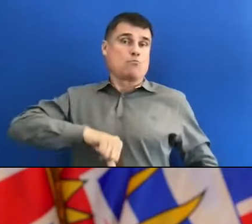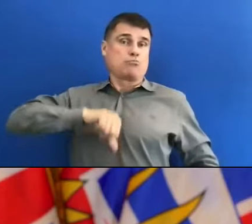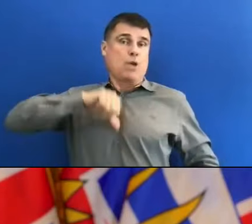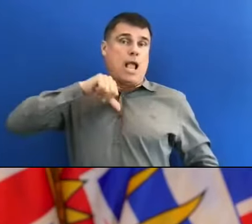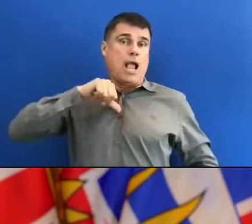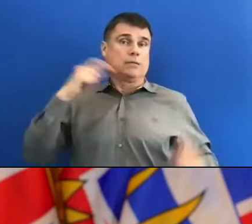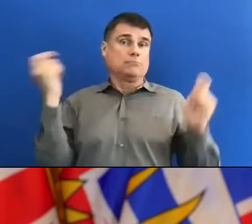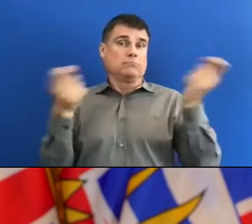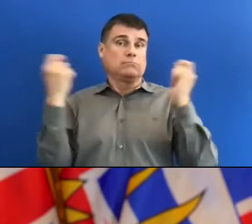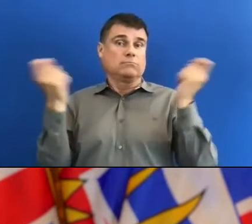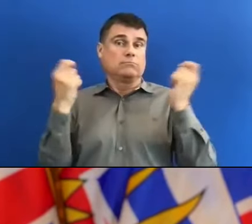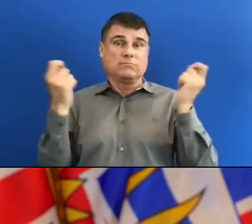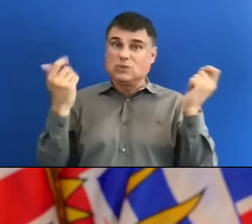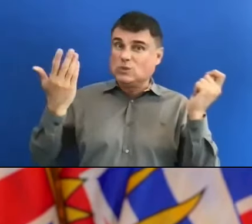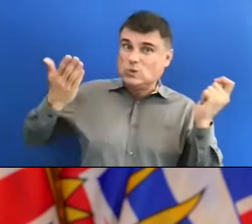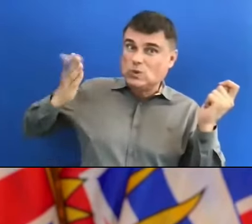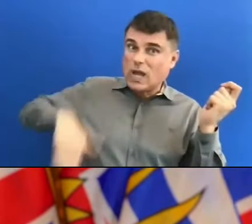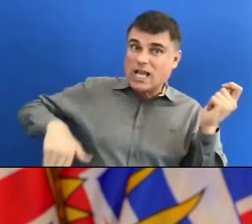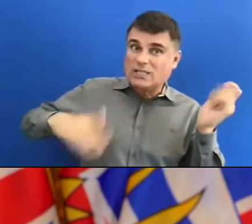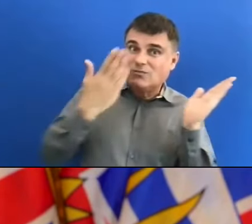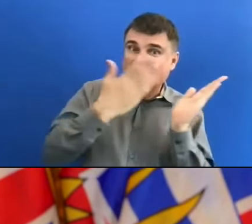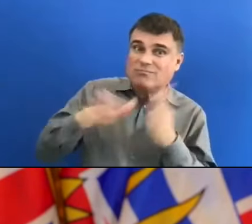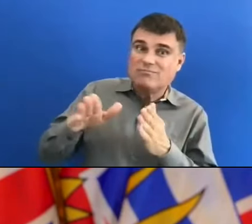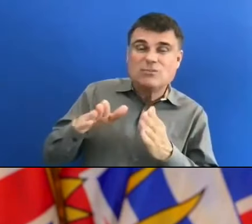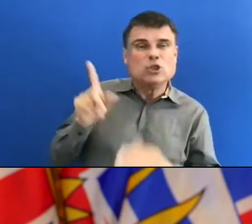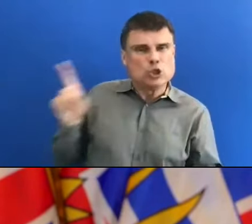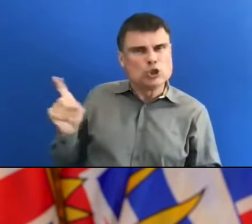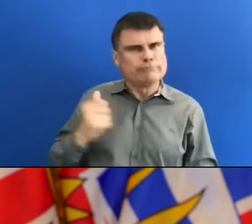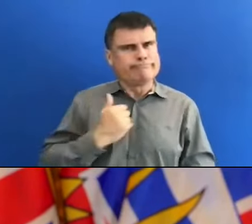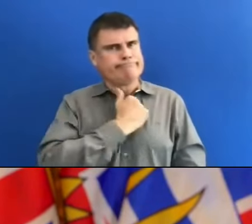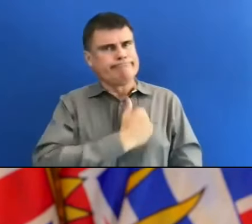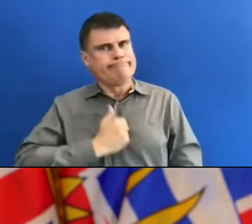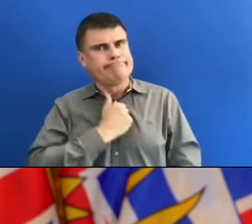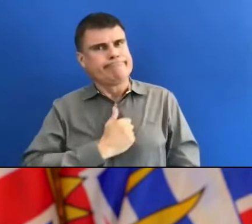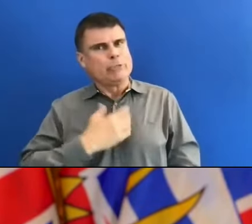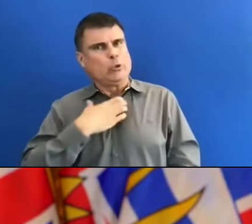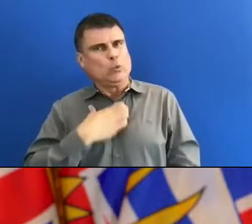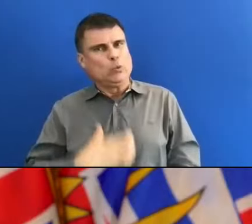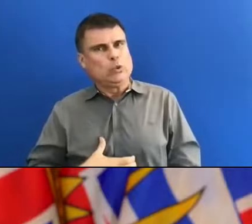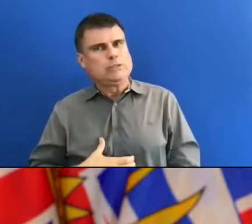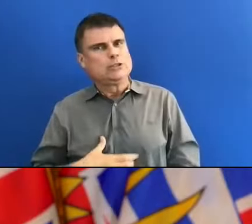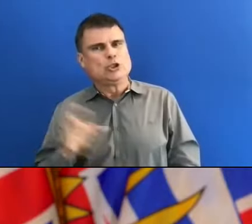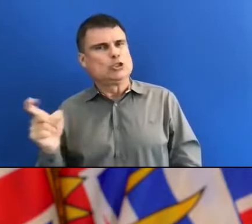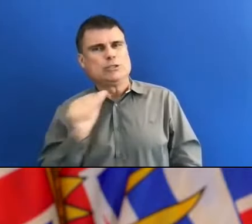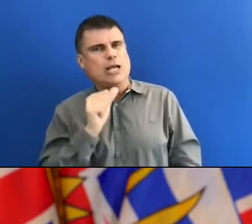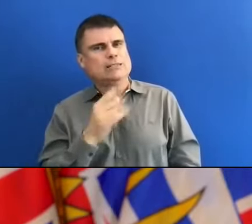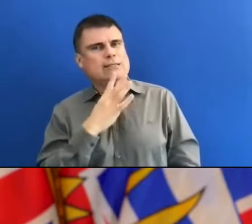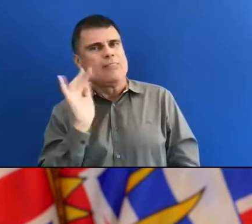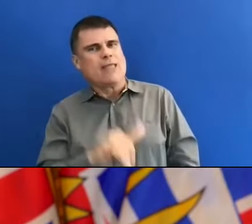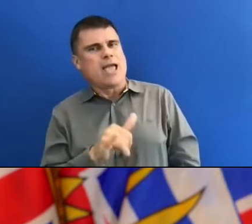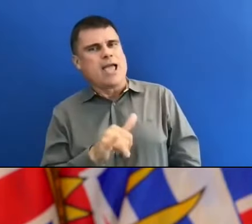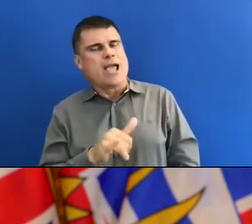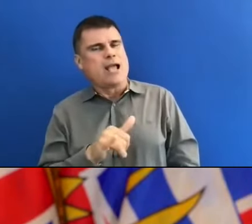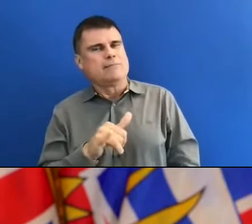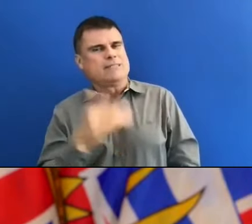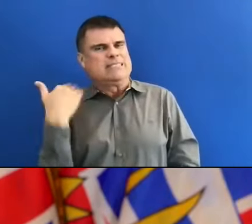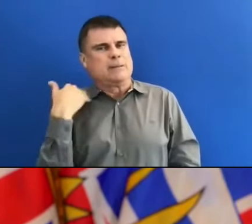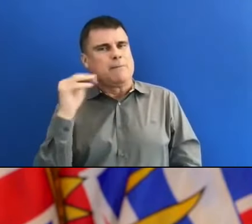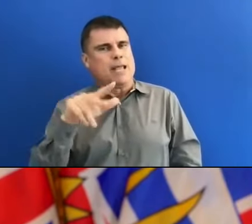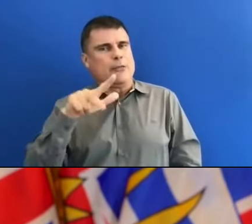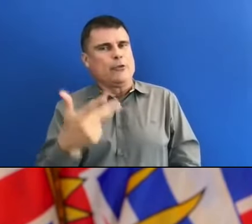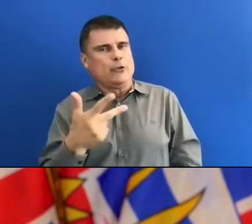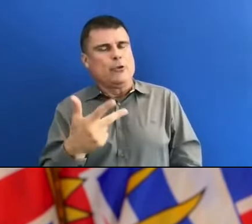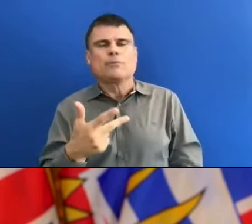was not going to be possible? And just wanted some clarification when it comes to indoor seated venues, the 50% capacity.